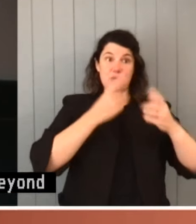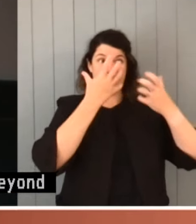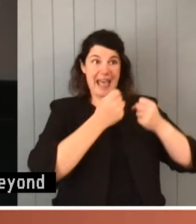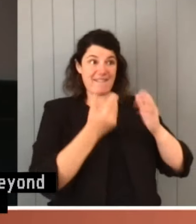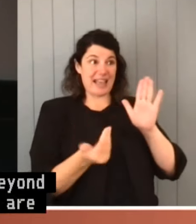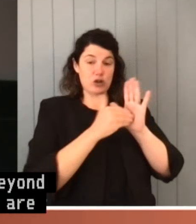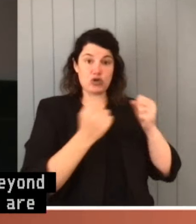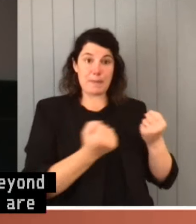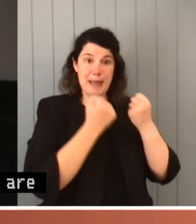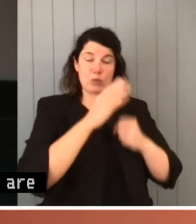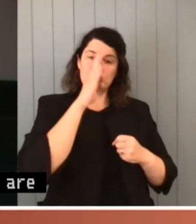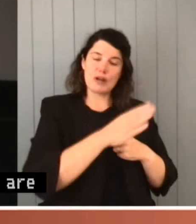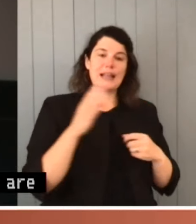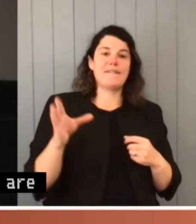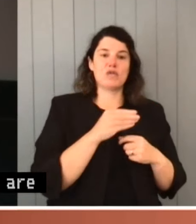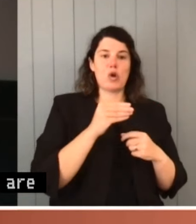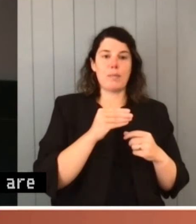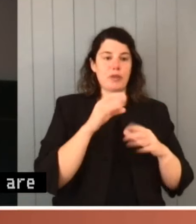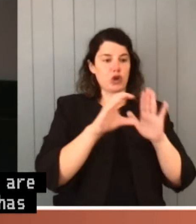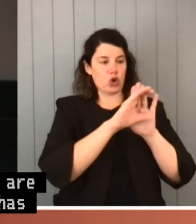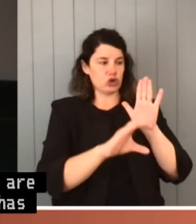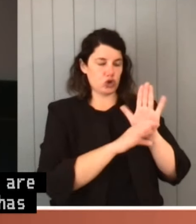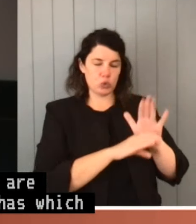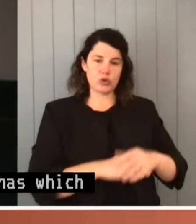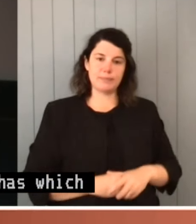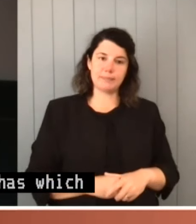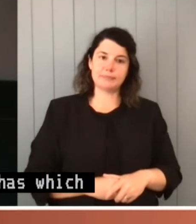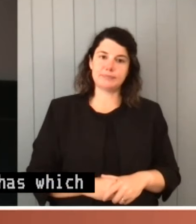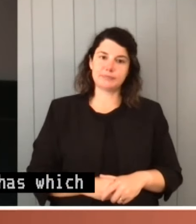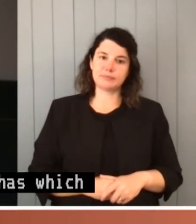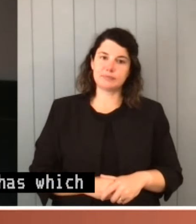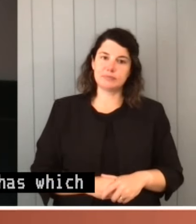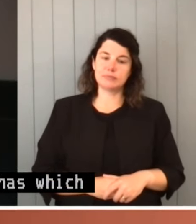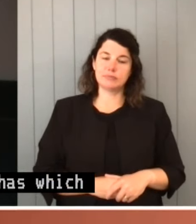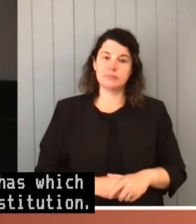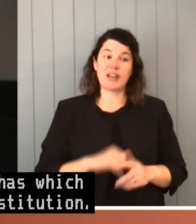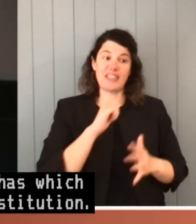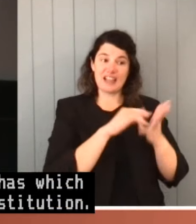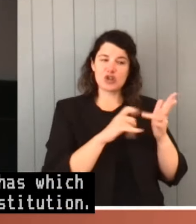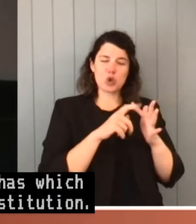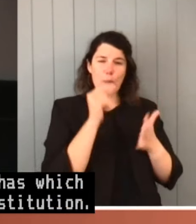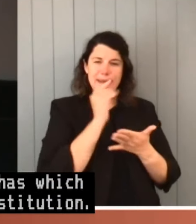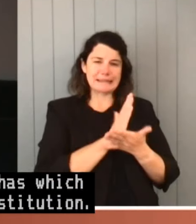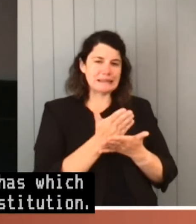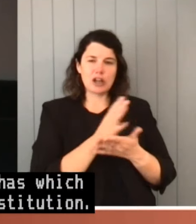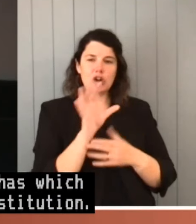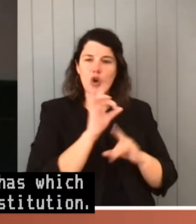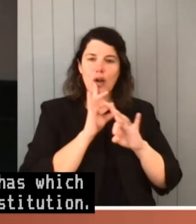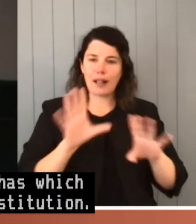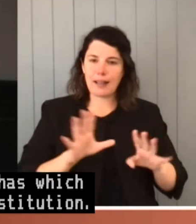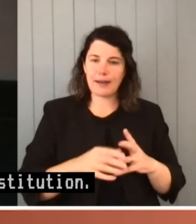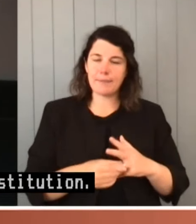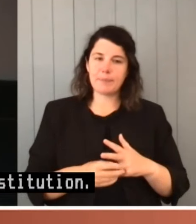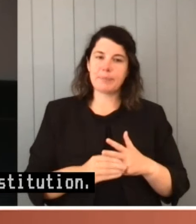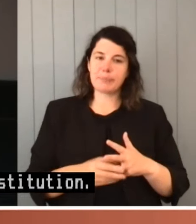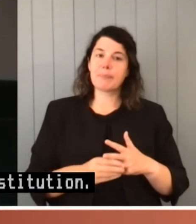from the Constitution. Their scope is uncertain, but they have been explored